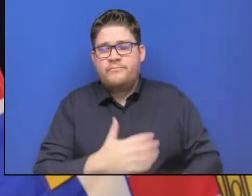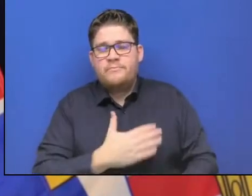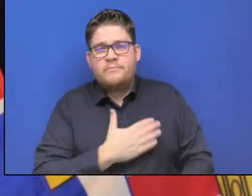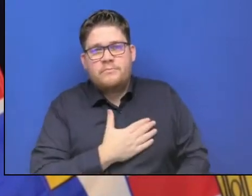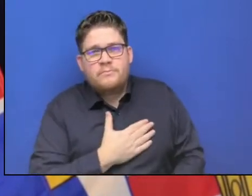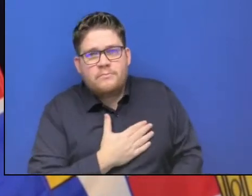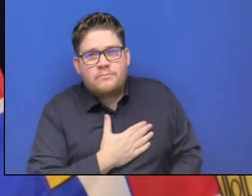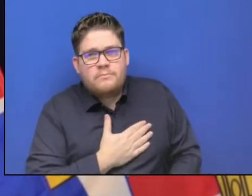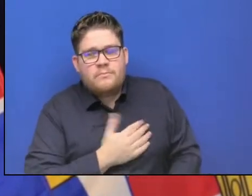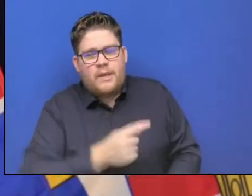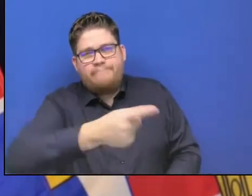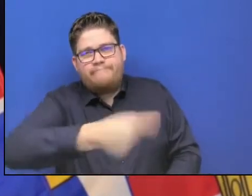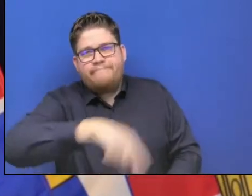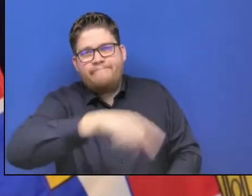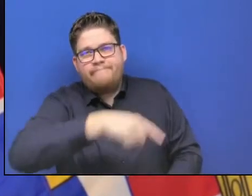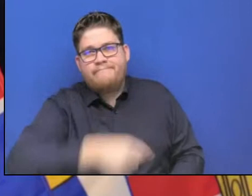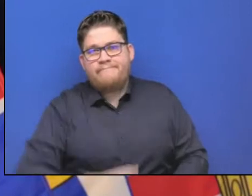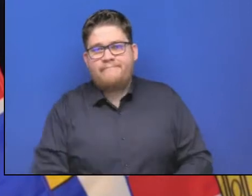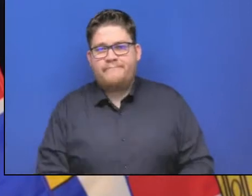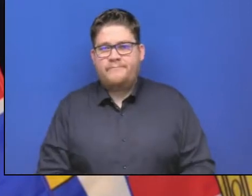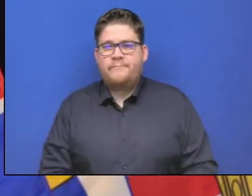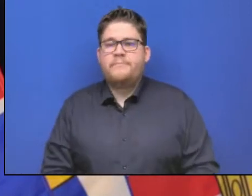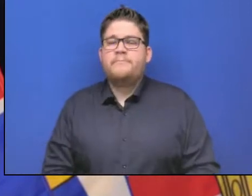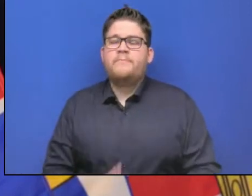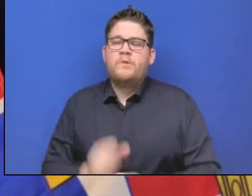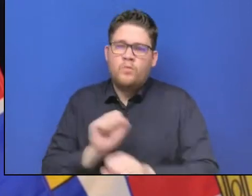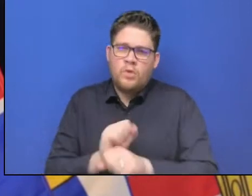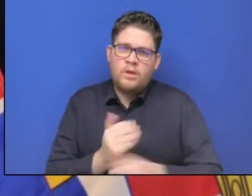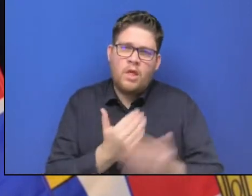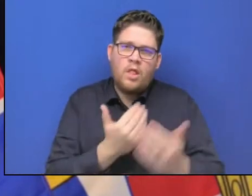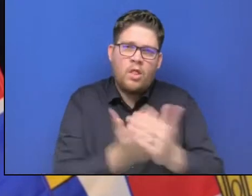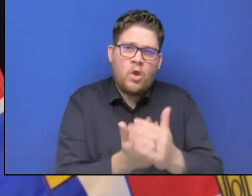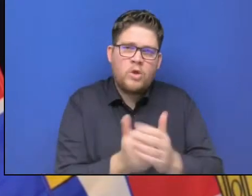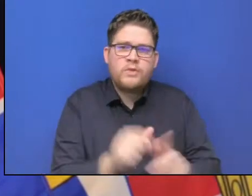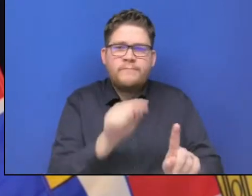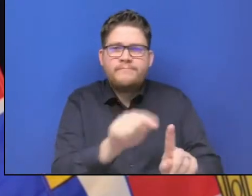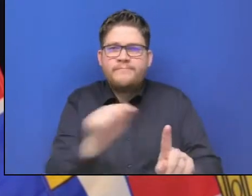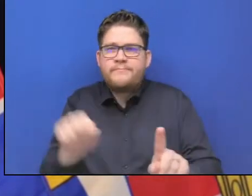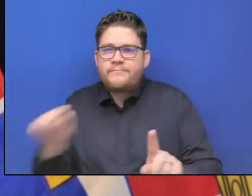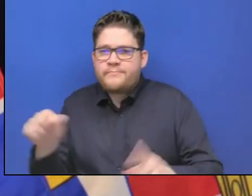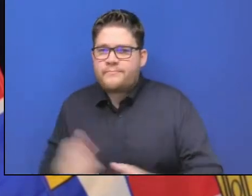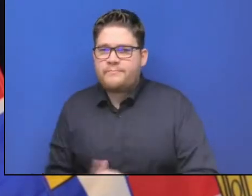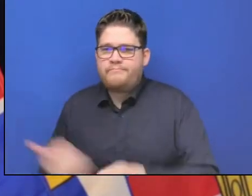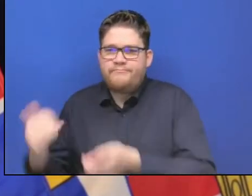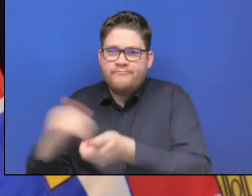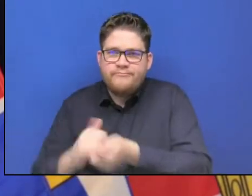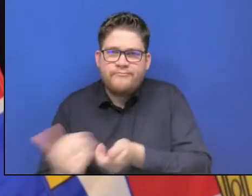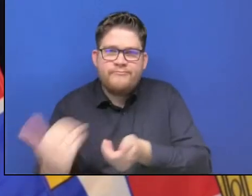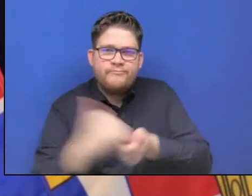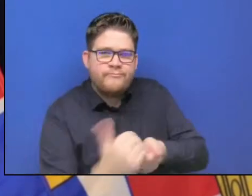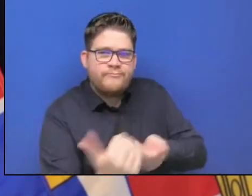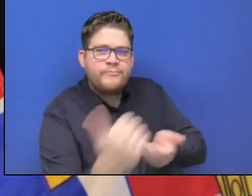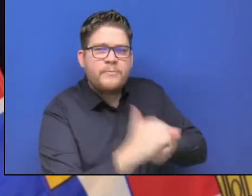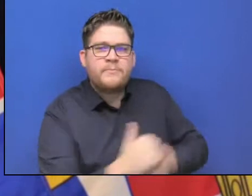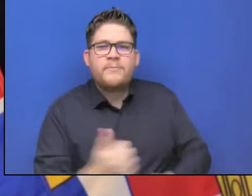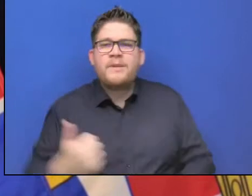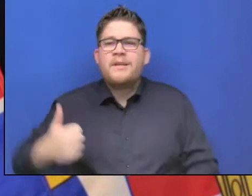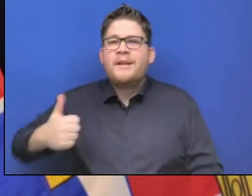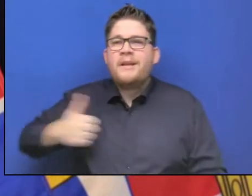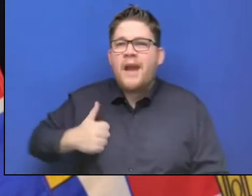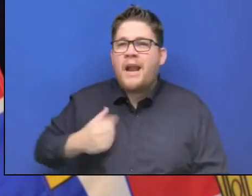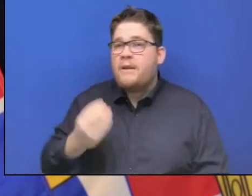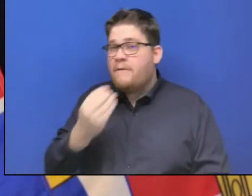are closely working with local governments, of course, and the Canadian food inspection agency around the task of disposing